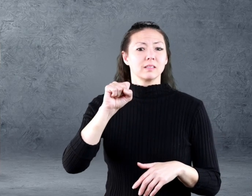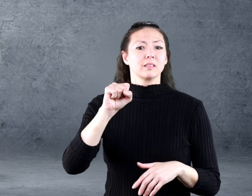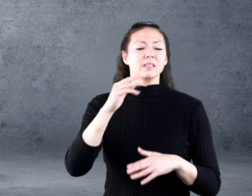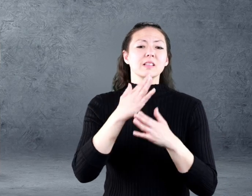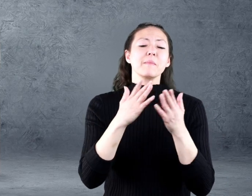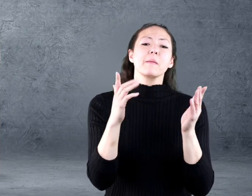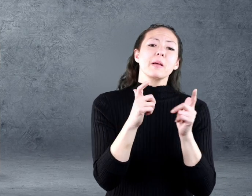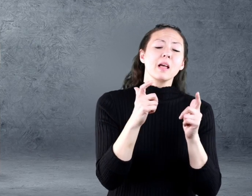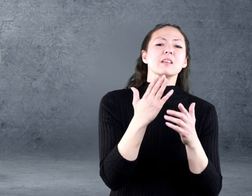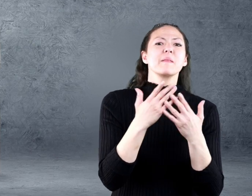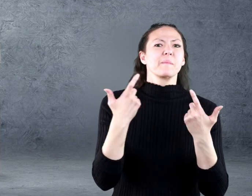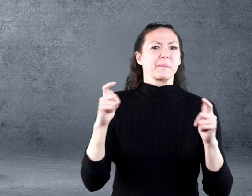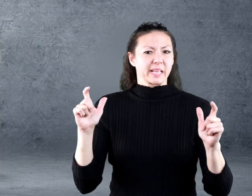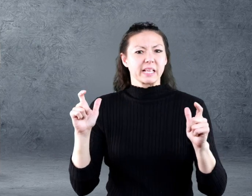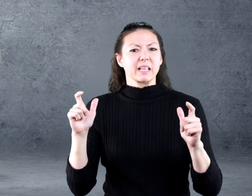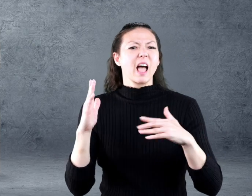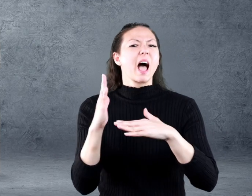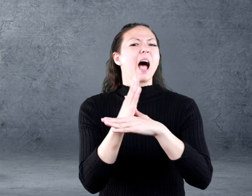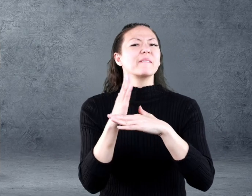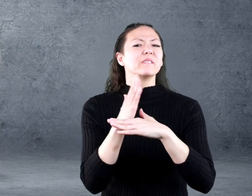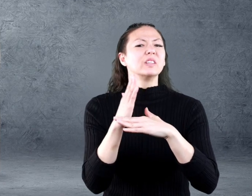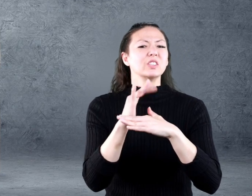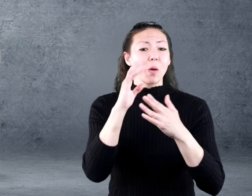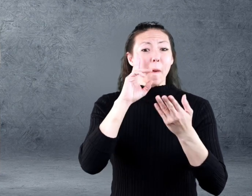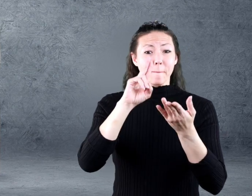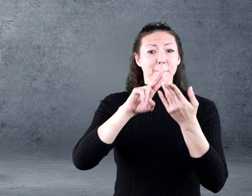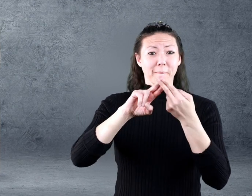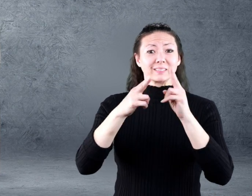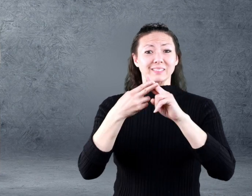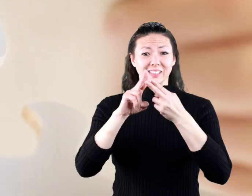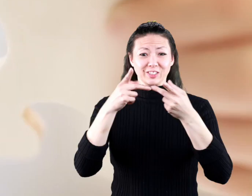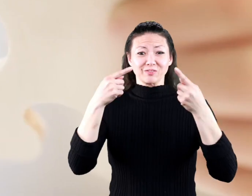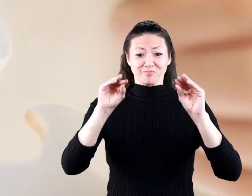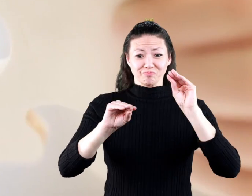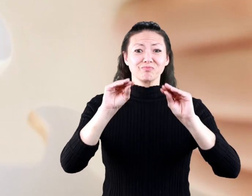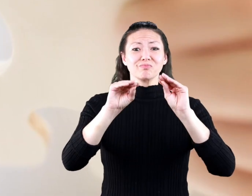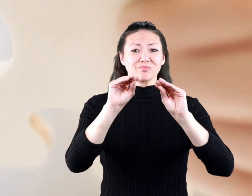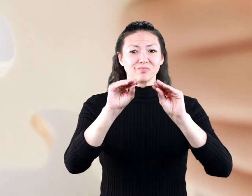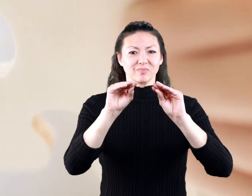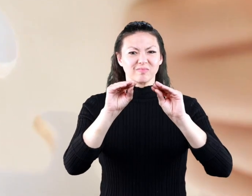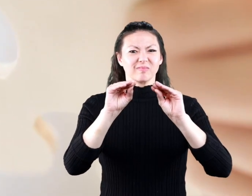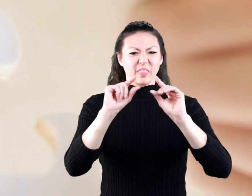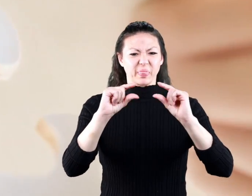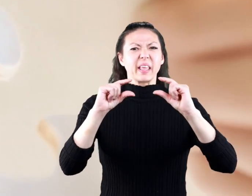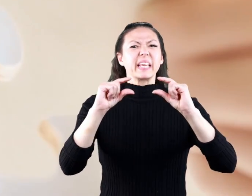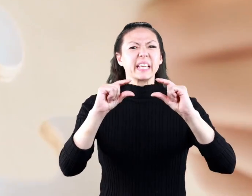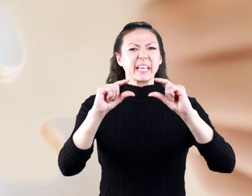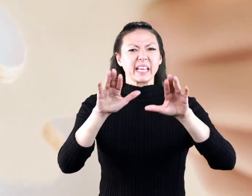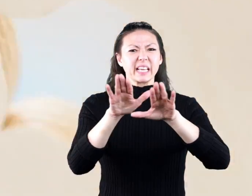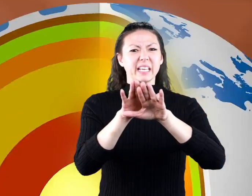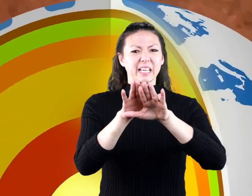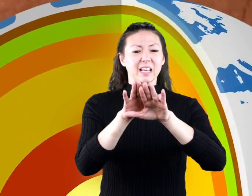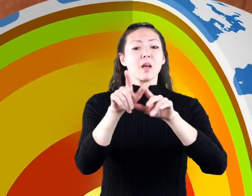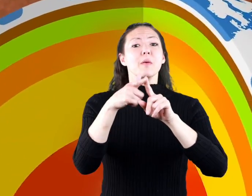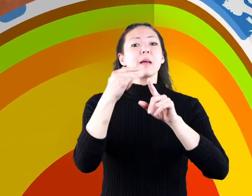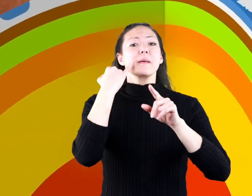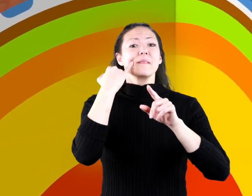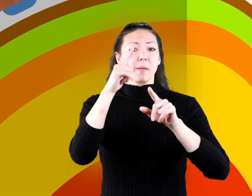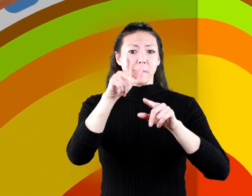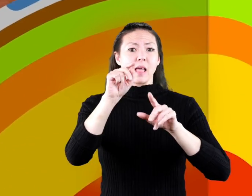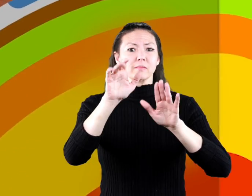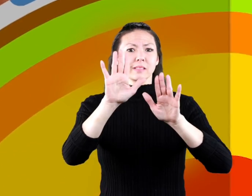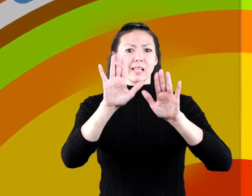plates are just a little bit bigger than your average jigsaw puzzle piece a puzzle piece might be a half an inch thick well